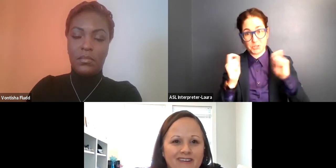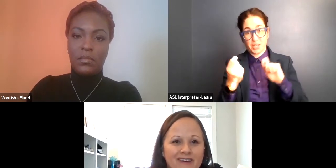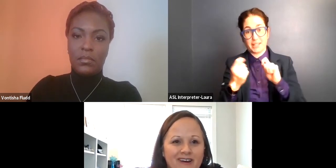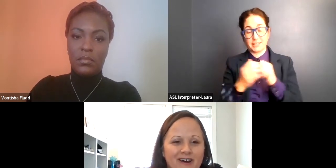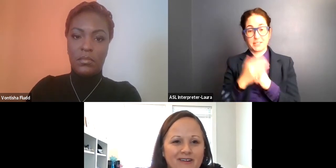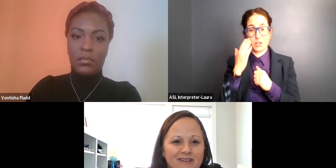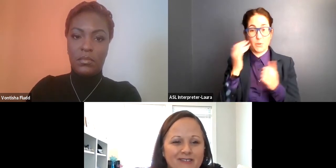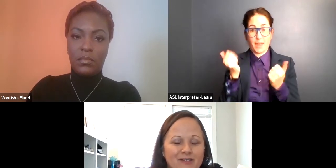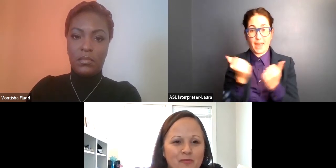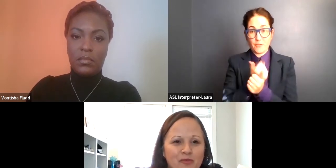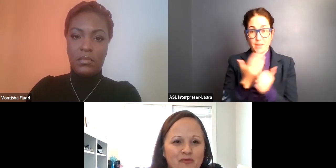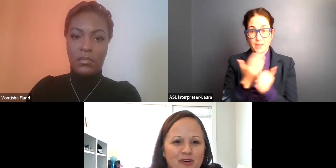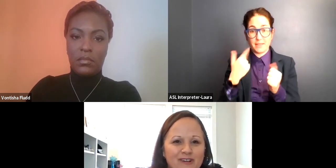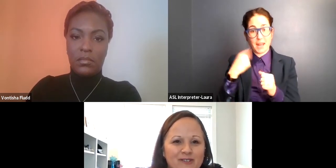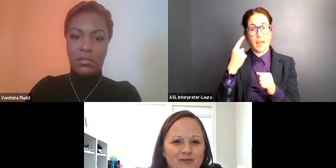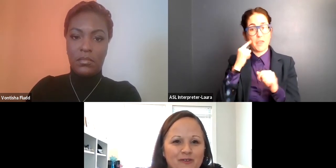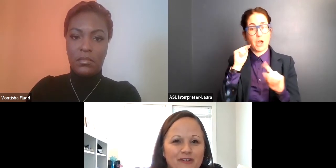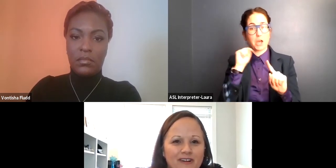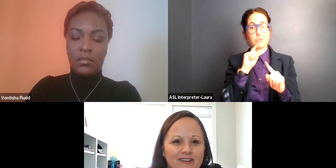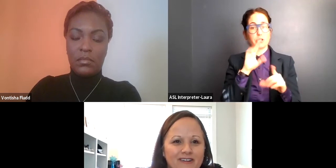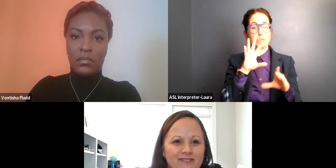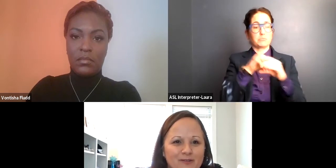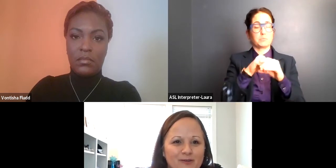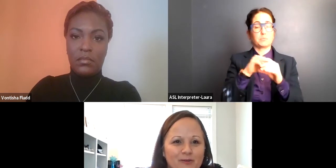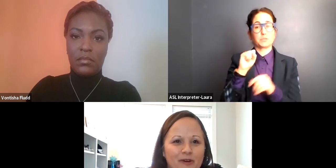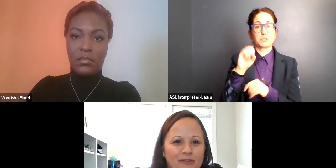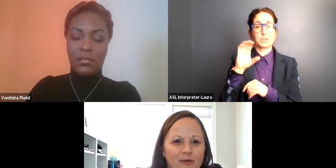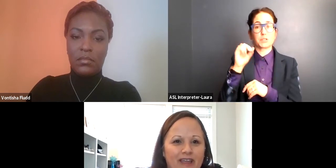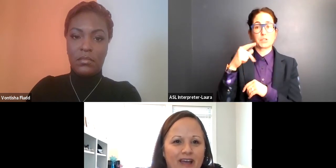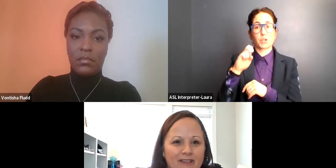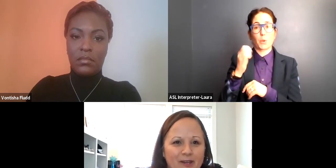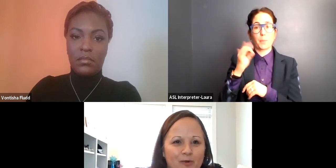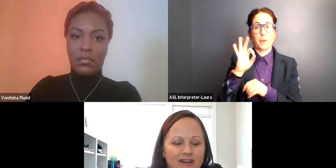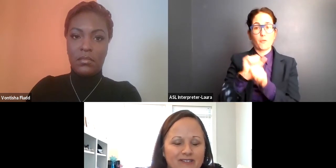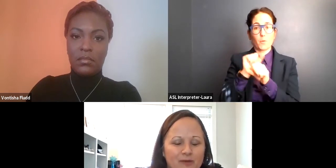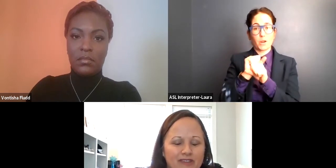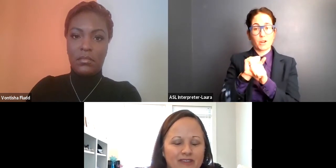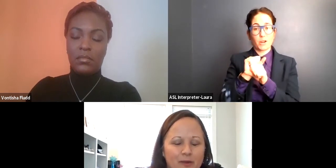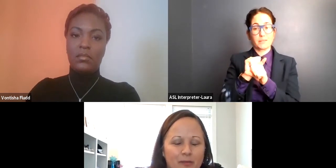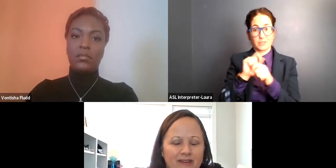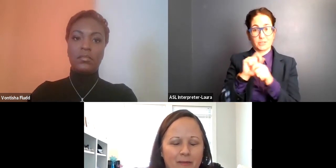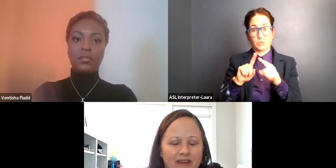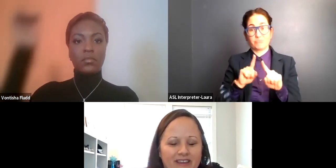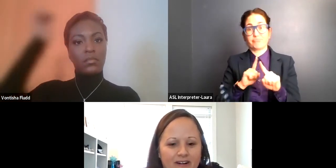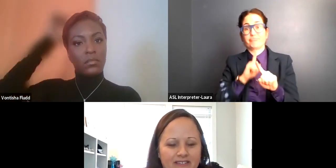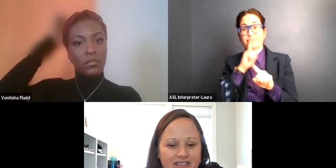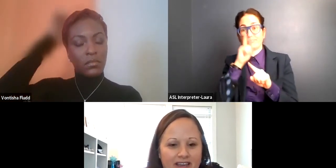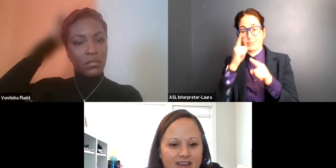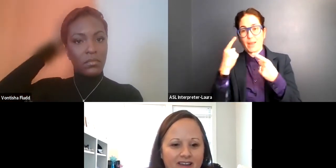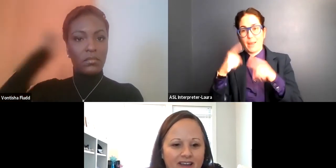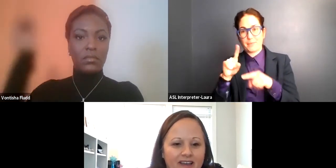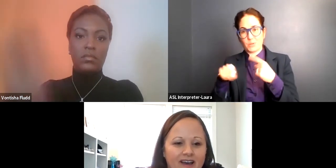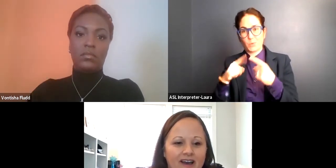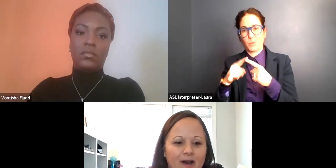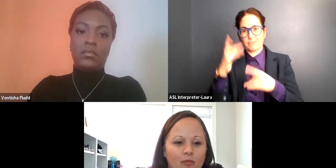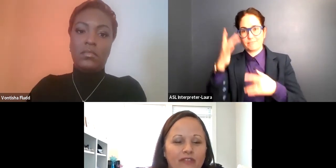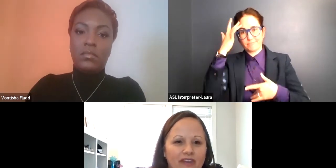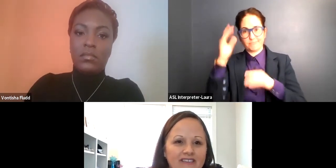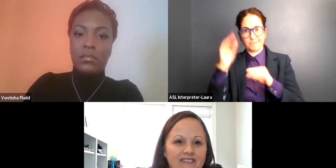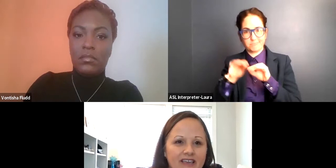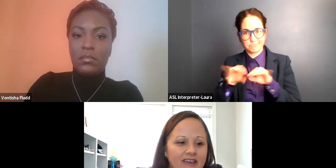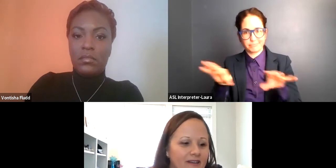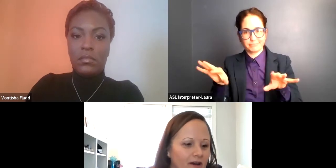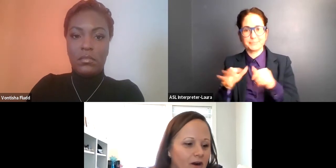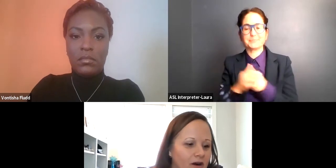put in, uh, a scope of work to a funder to what the reality was when the pandemic hit our state. Um,